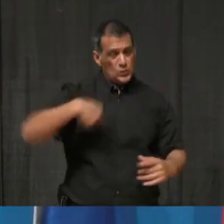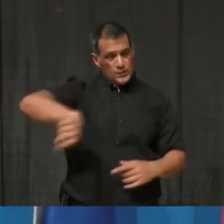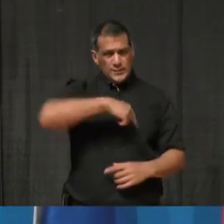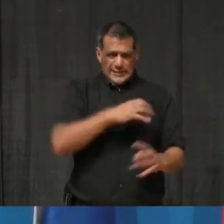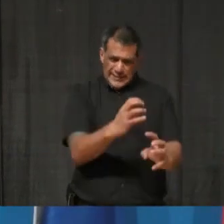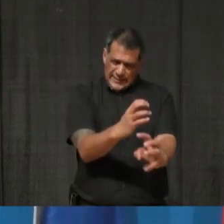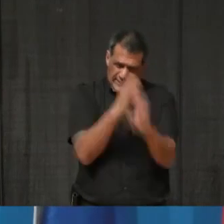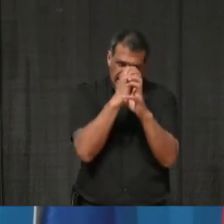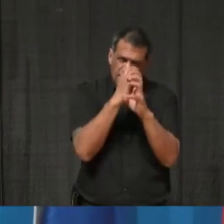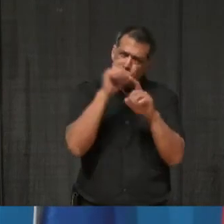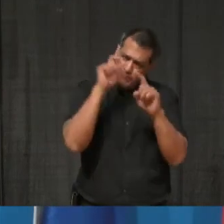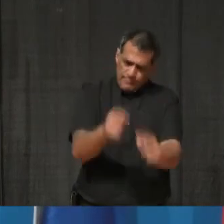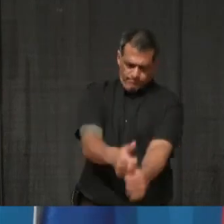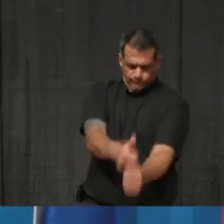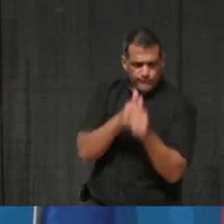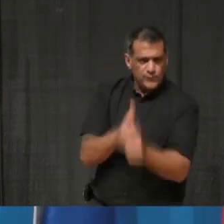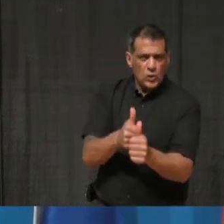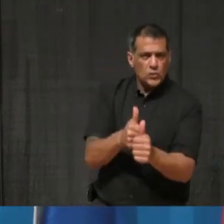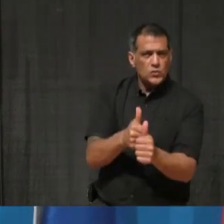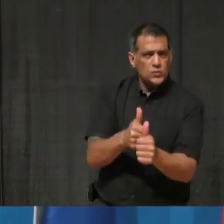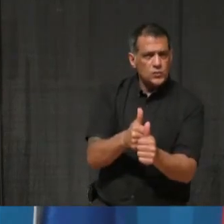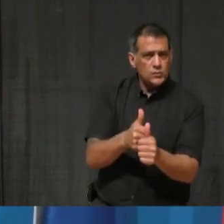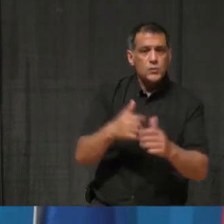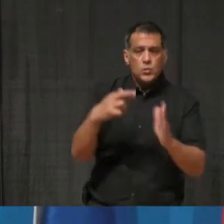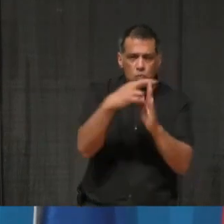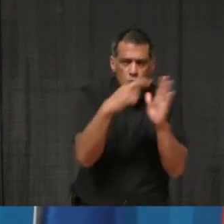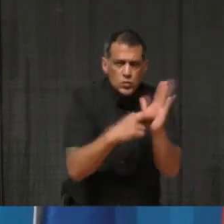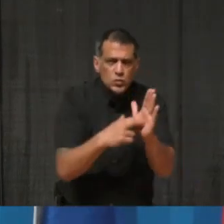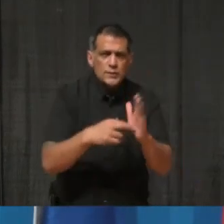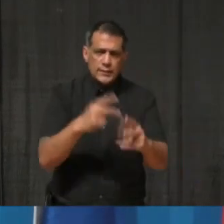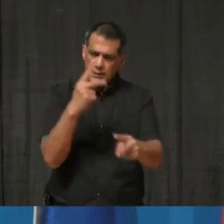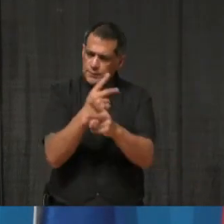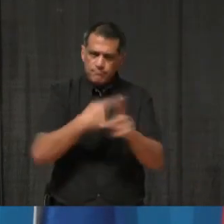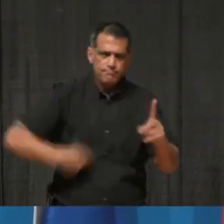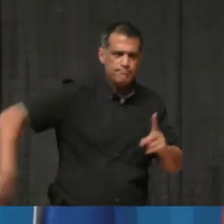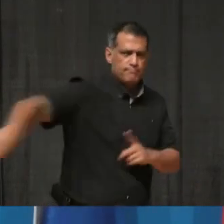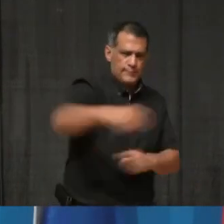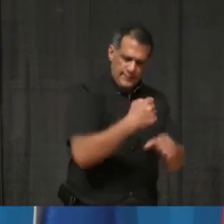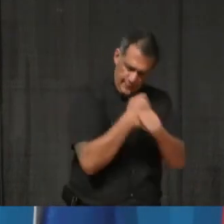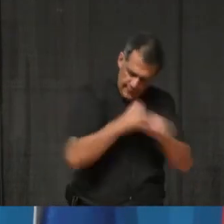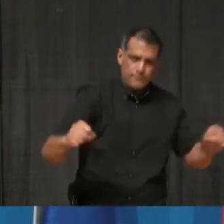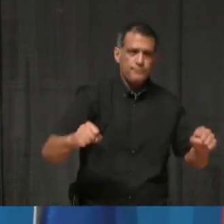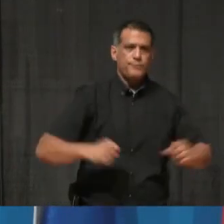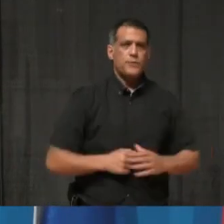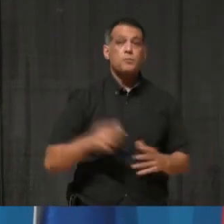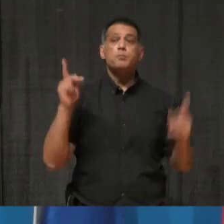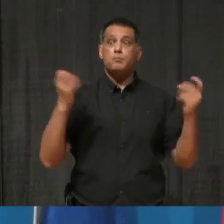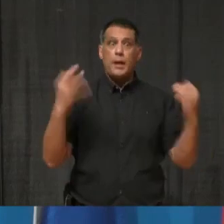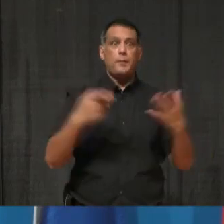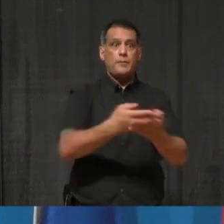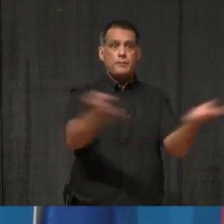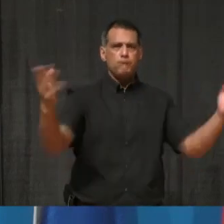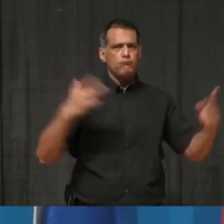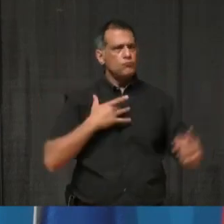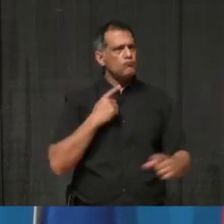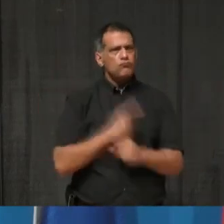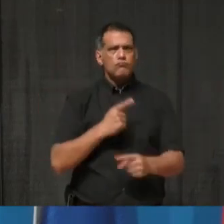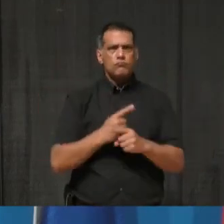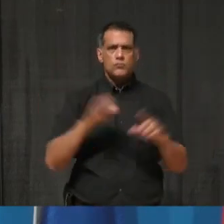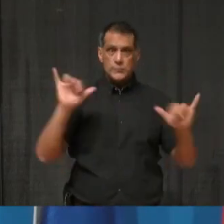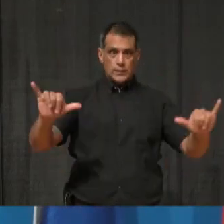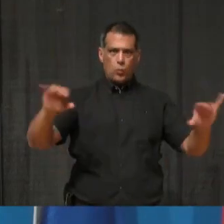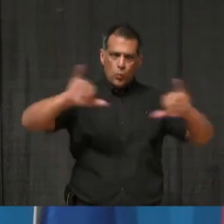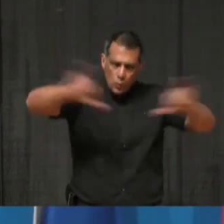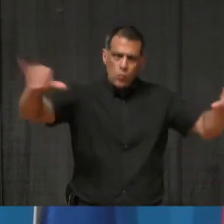cause and to keeping each other safe. So many are doing the right thing by staying home except for essential